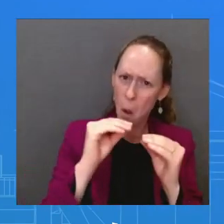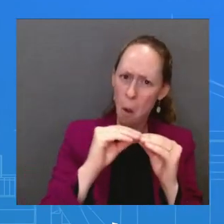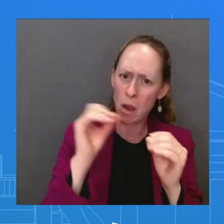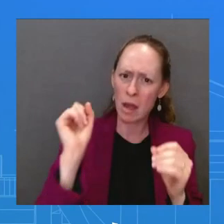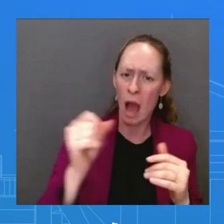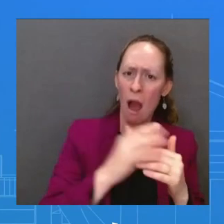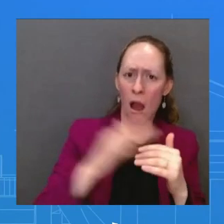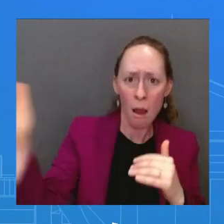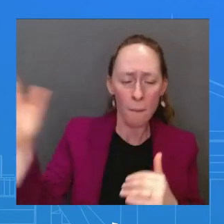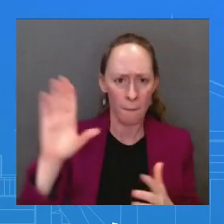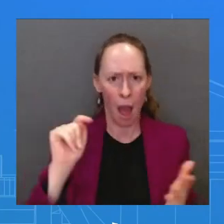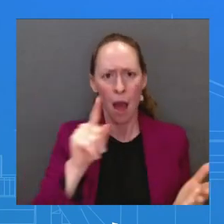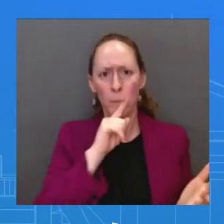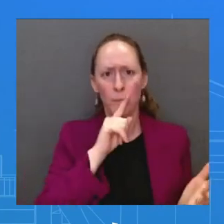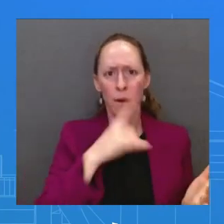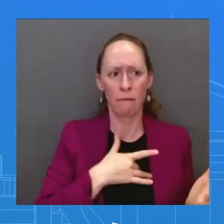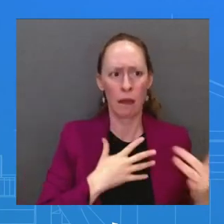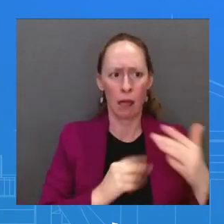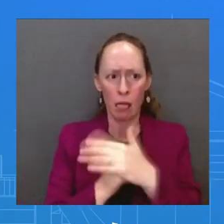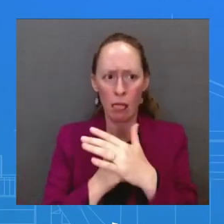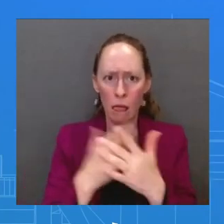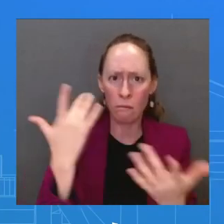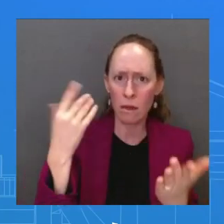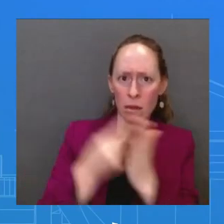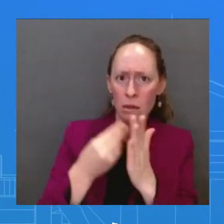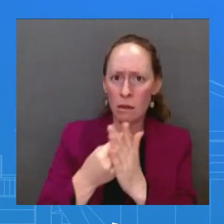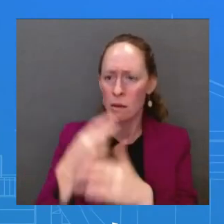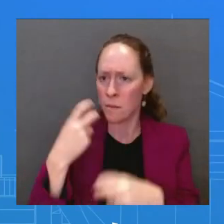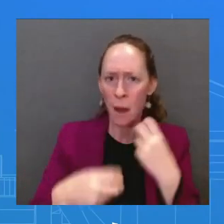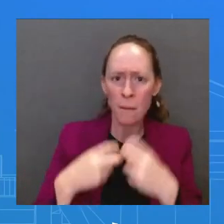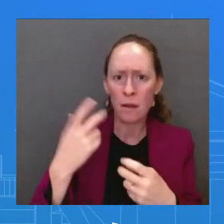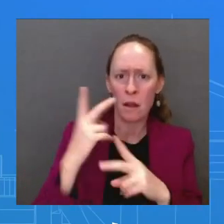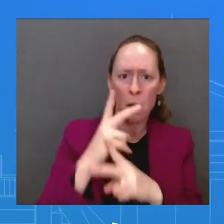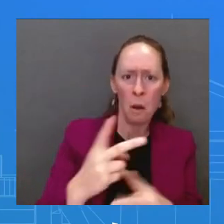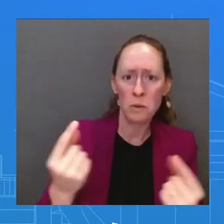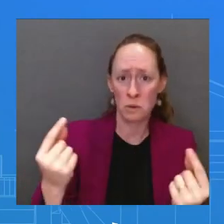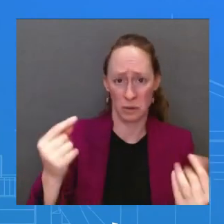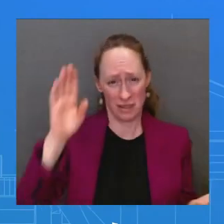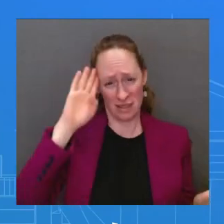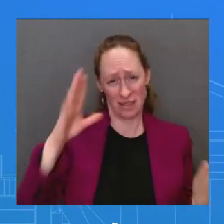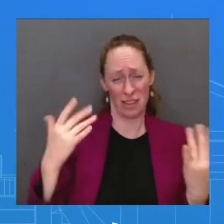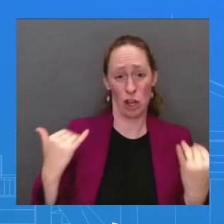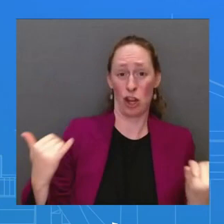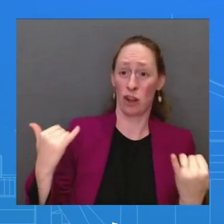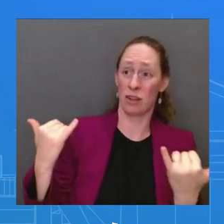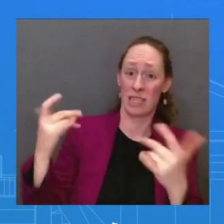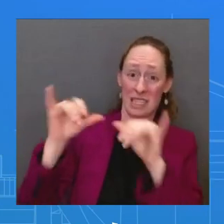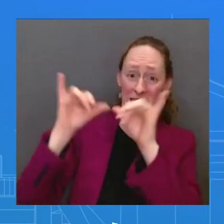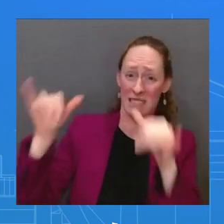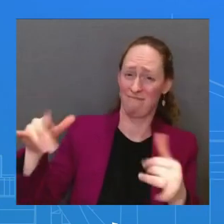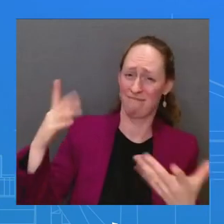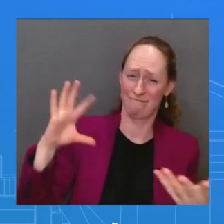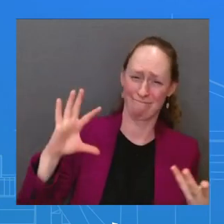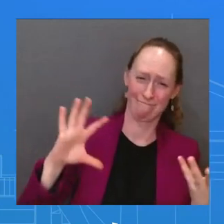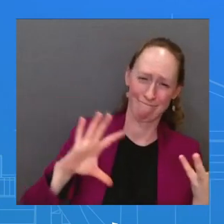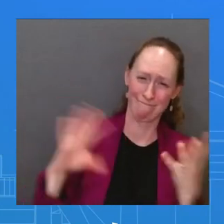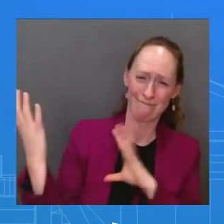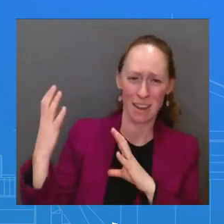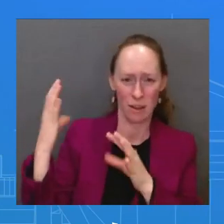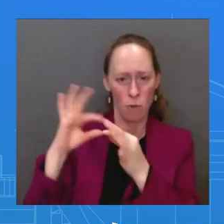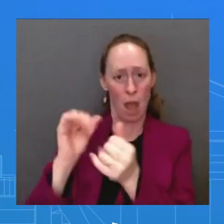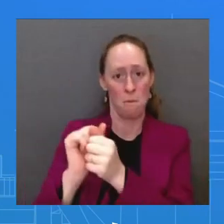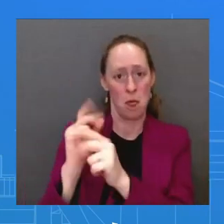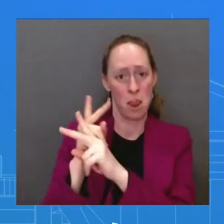fix the broken student loan system, make college more affordable, and cancel loan debt for millions of borrowers. In fact,